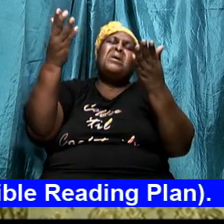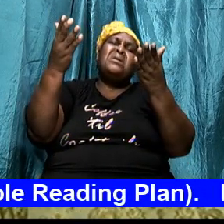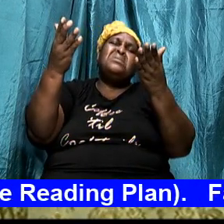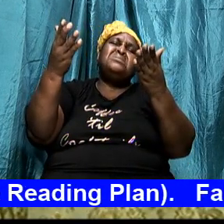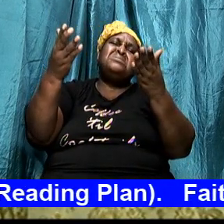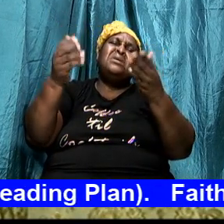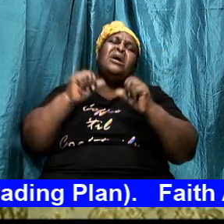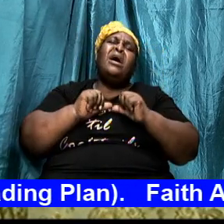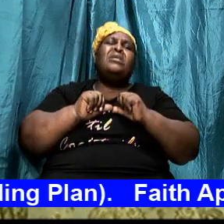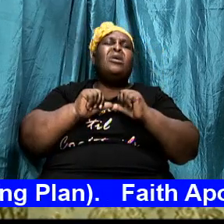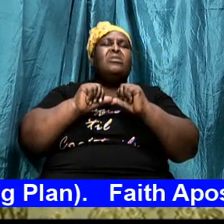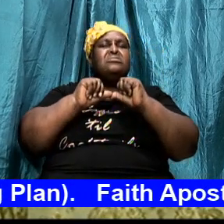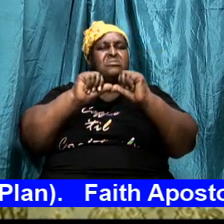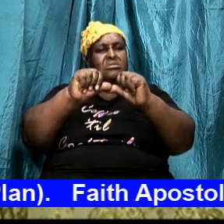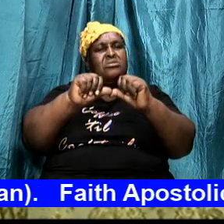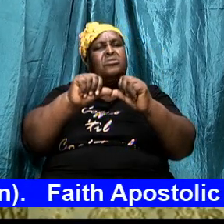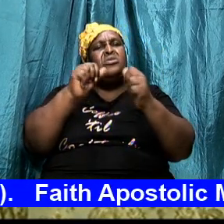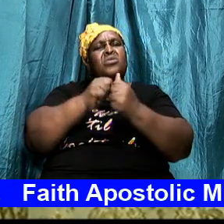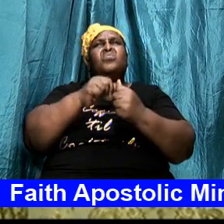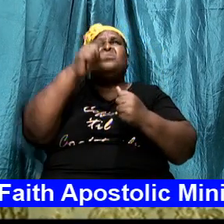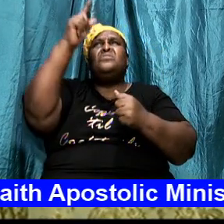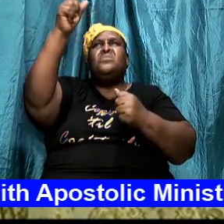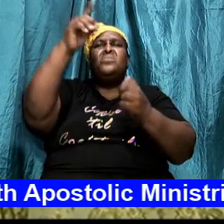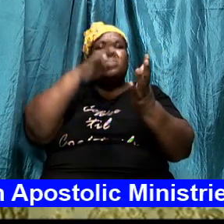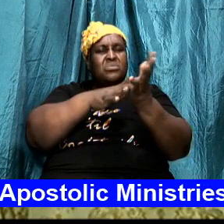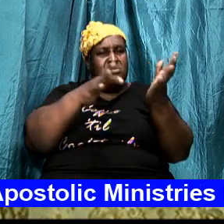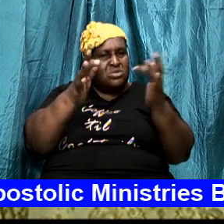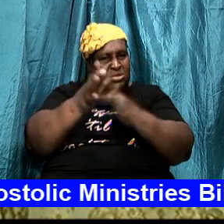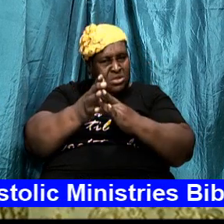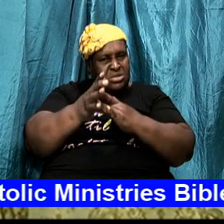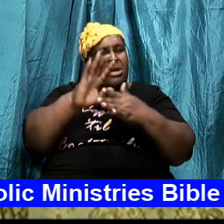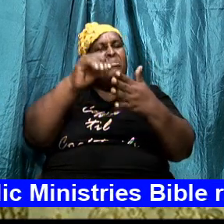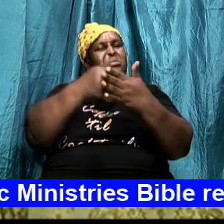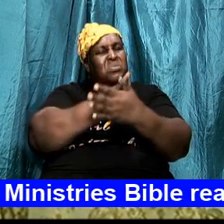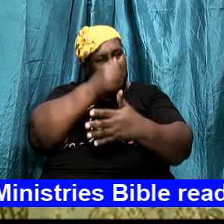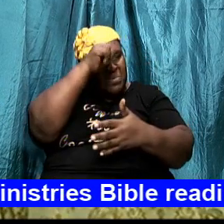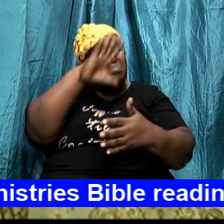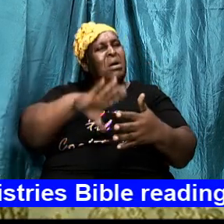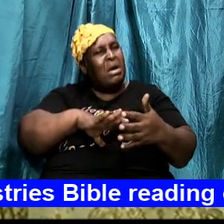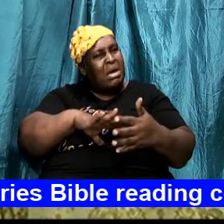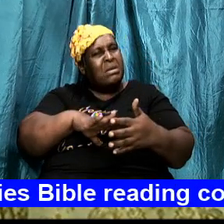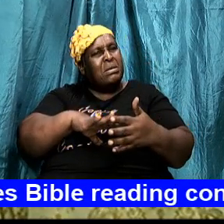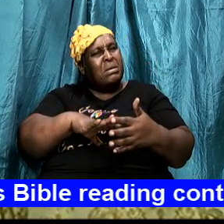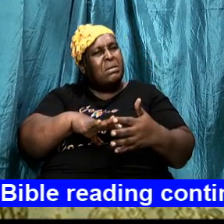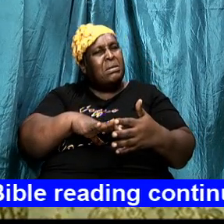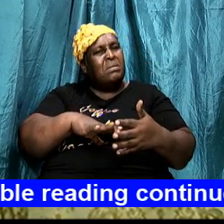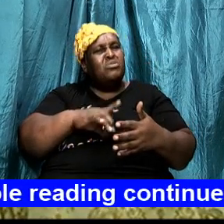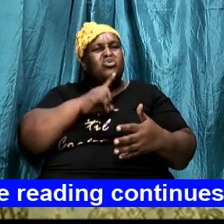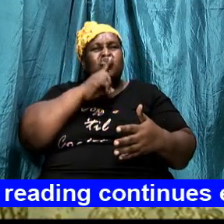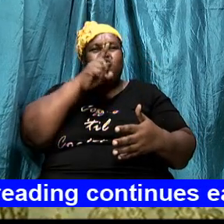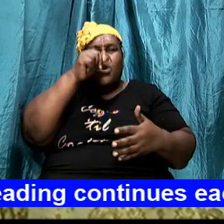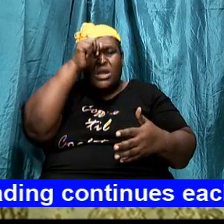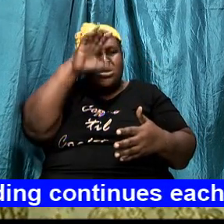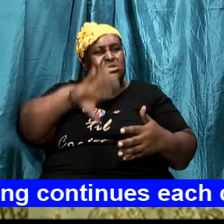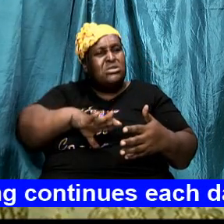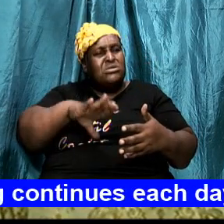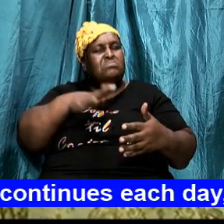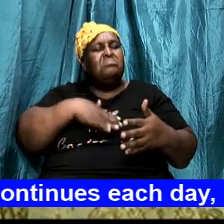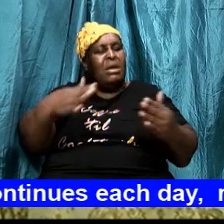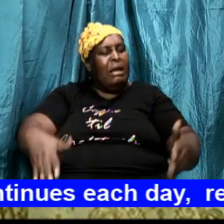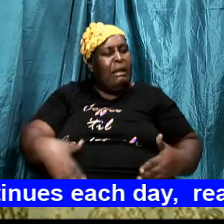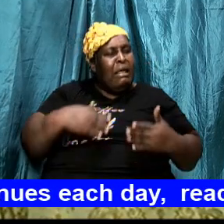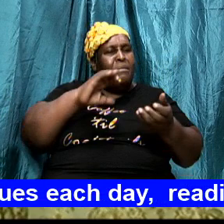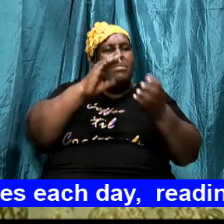because I am a new creature I am definitely changed my life belongs to Jesus